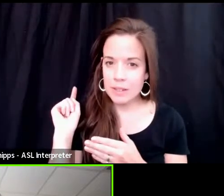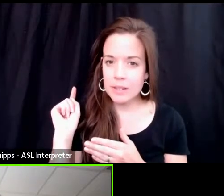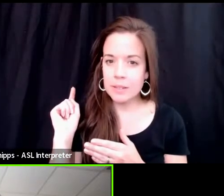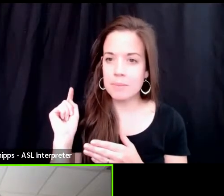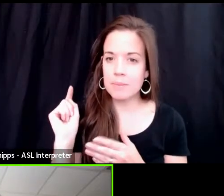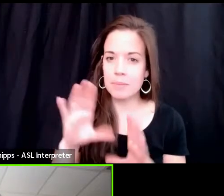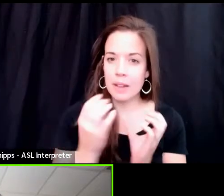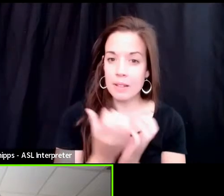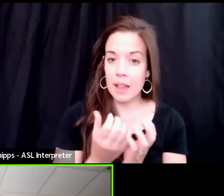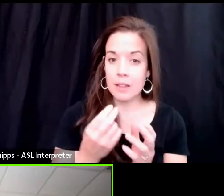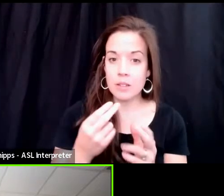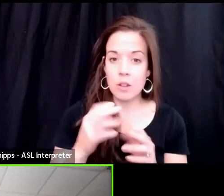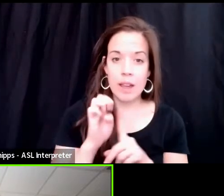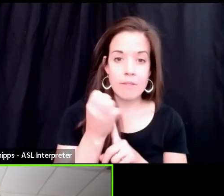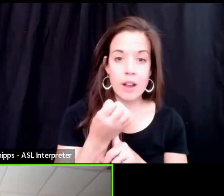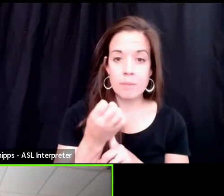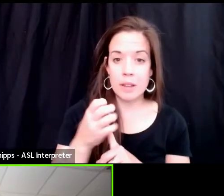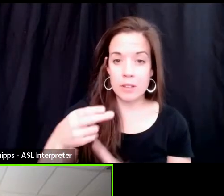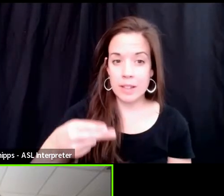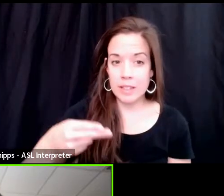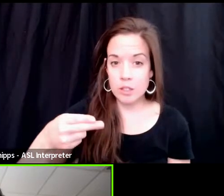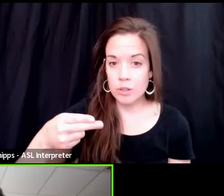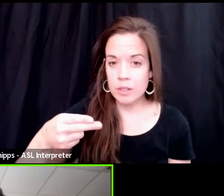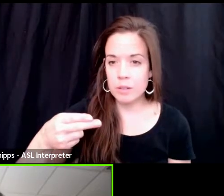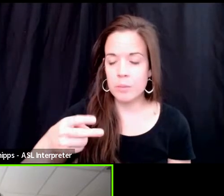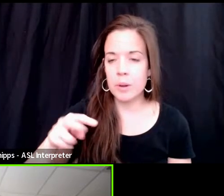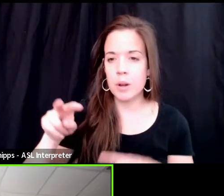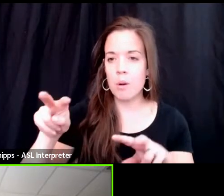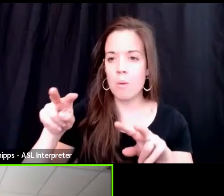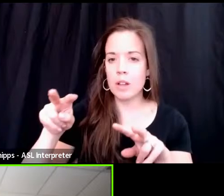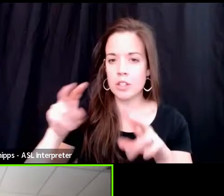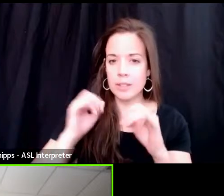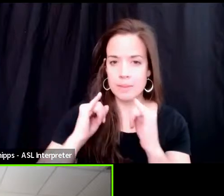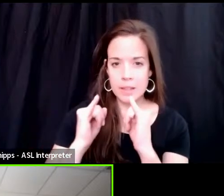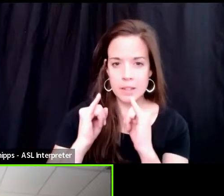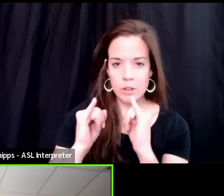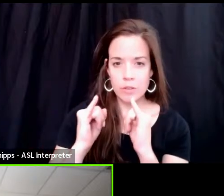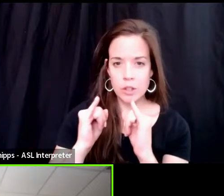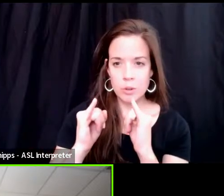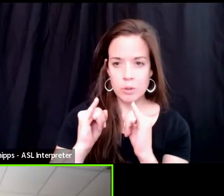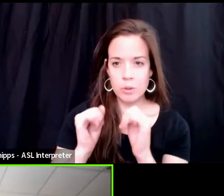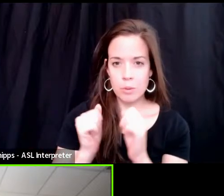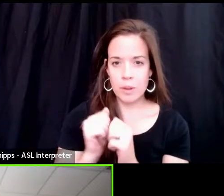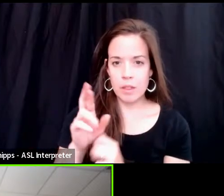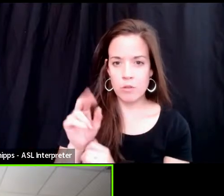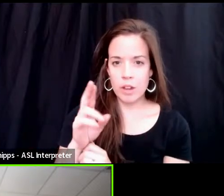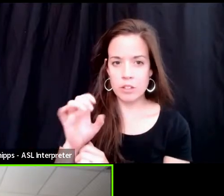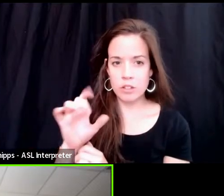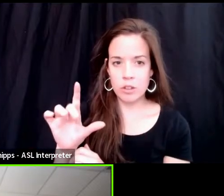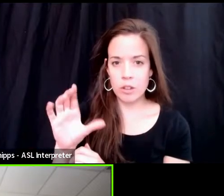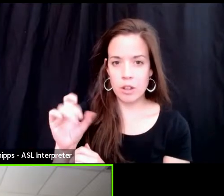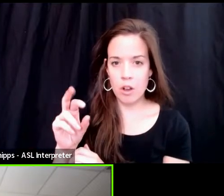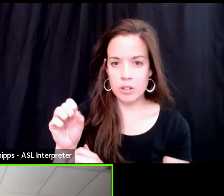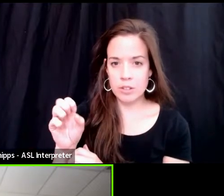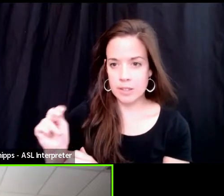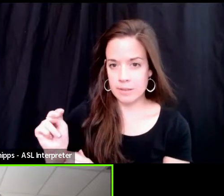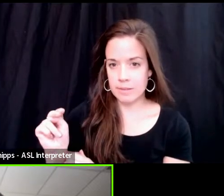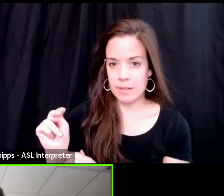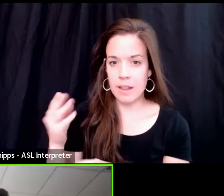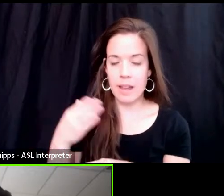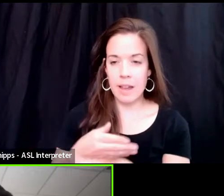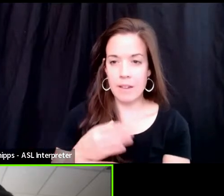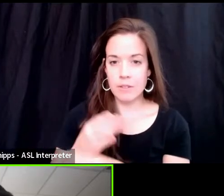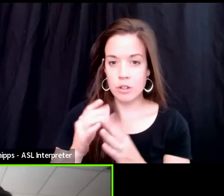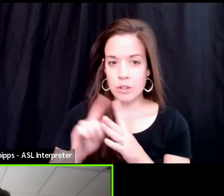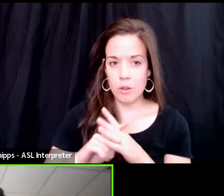called environmental history. We were watching some interview footage with Rachel Carson after the release of silent spring.